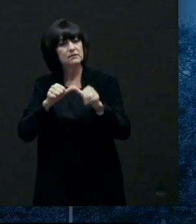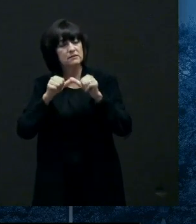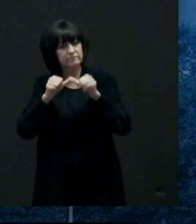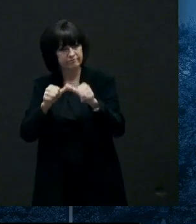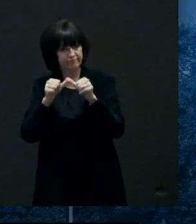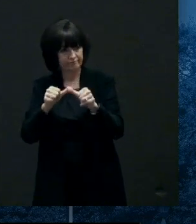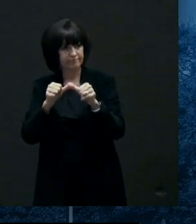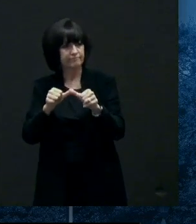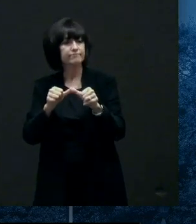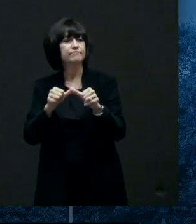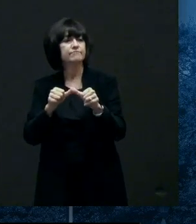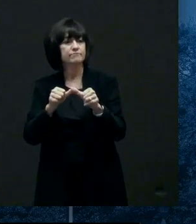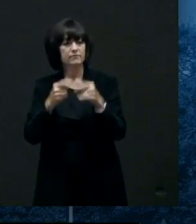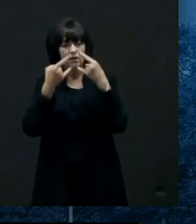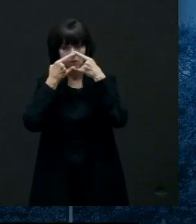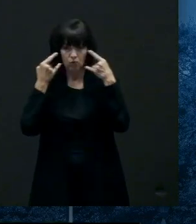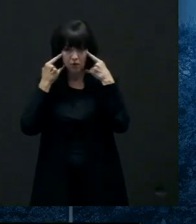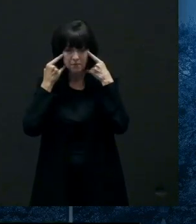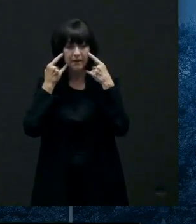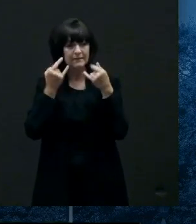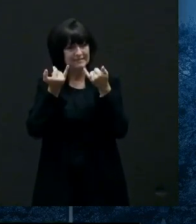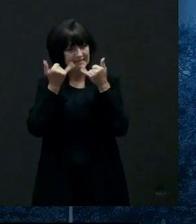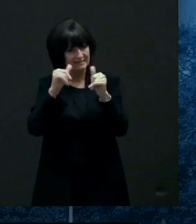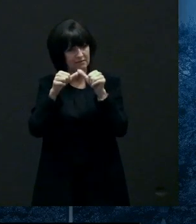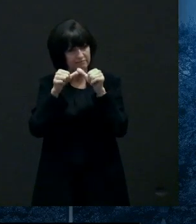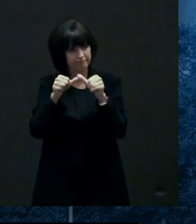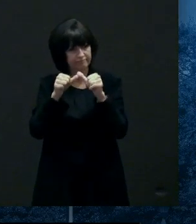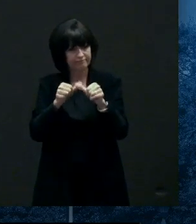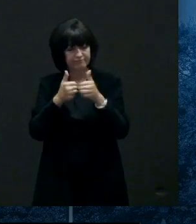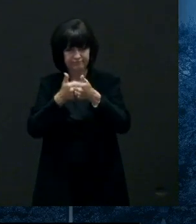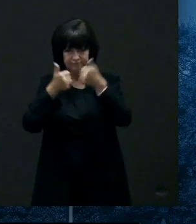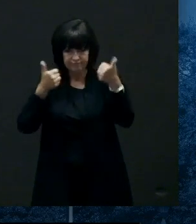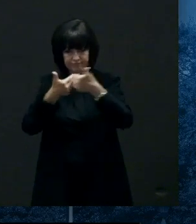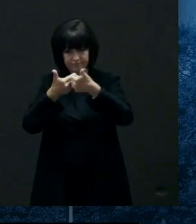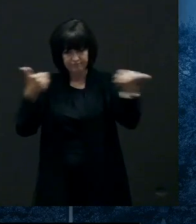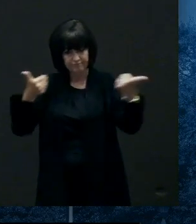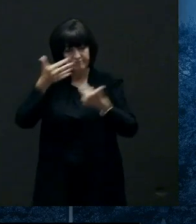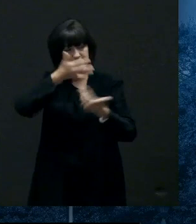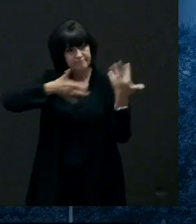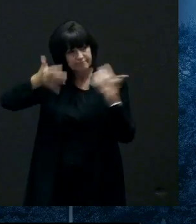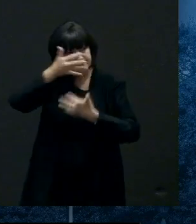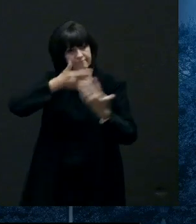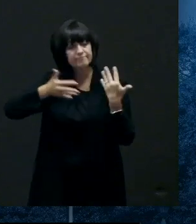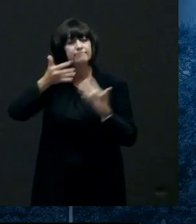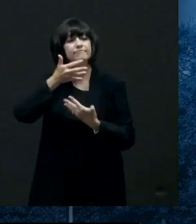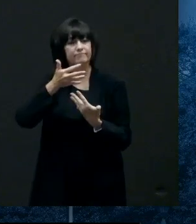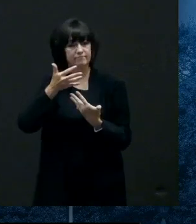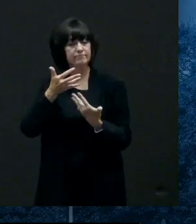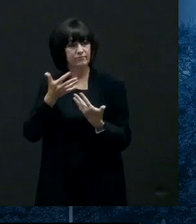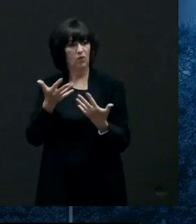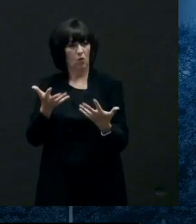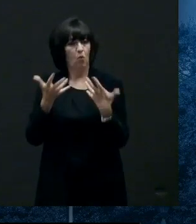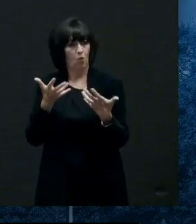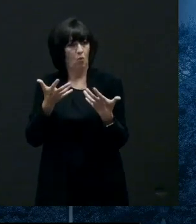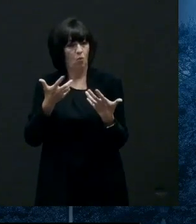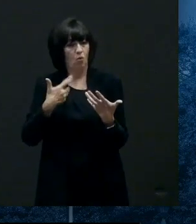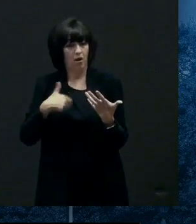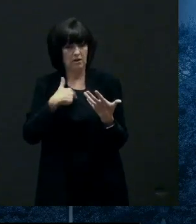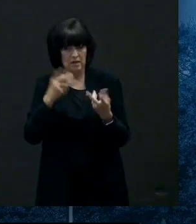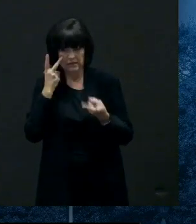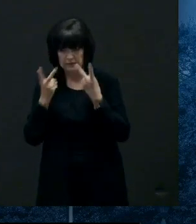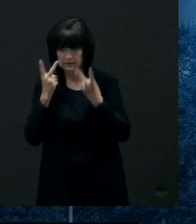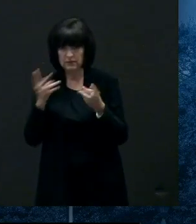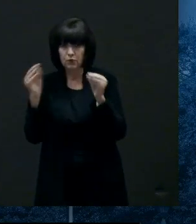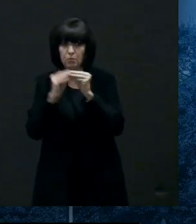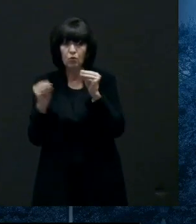social distance to to stomp down the virus and and uh enable us to bring children back to schools